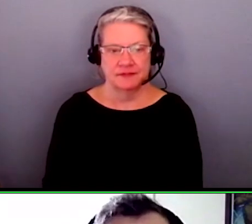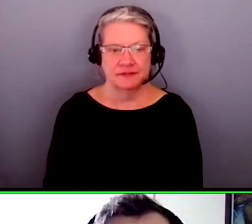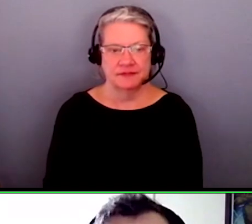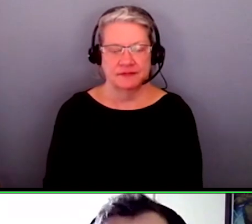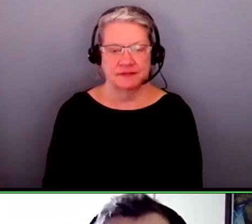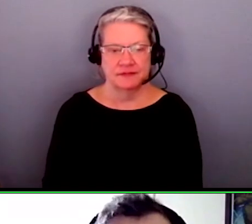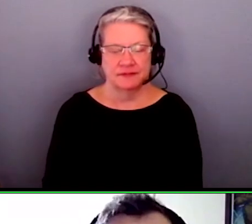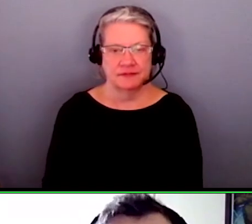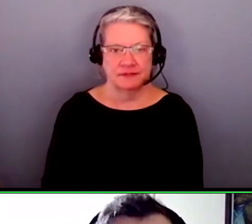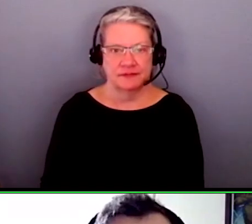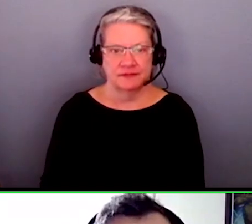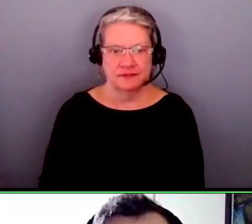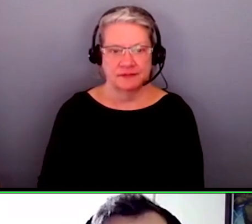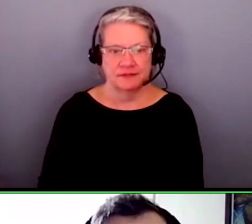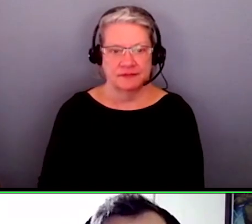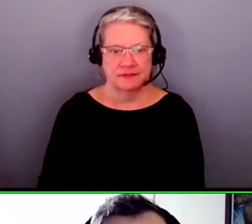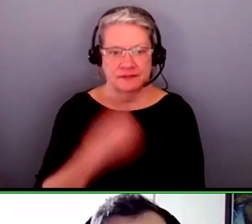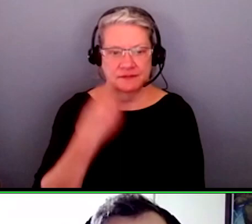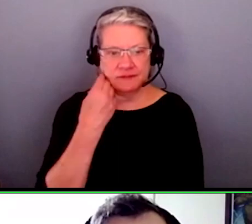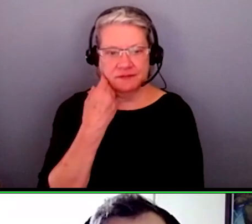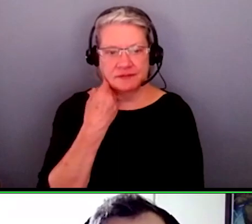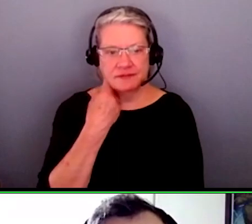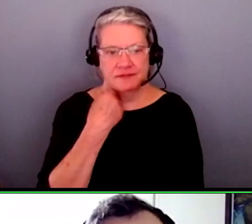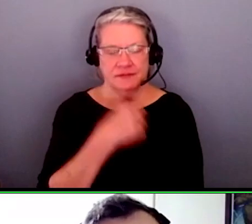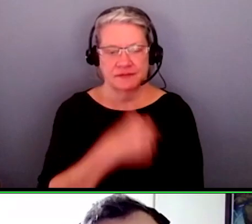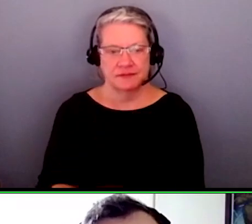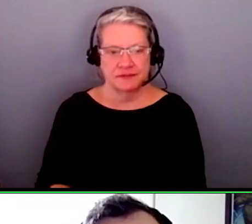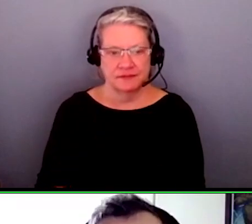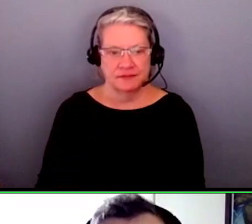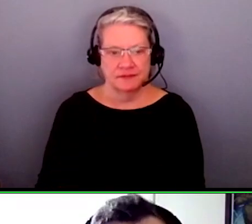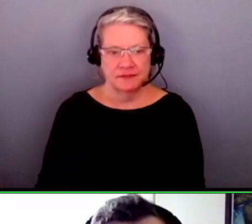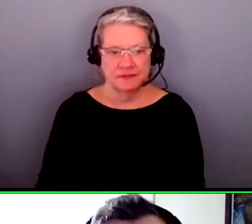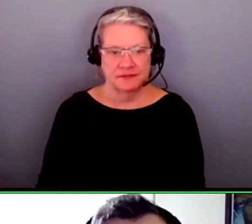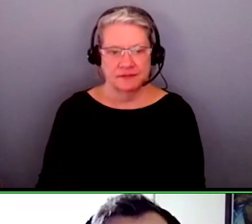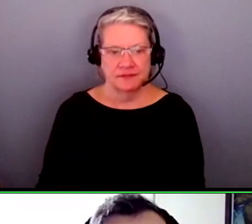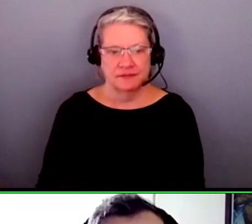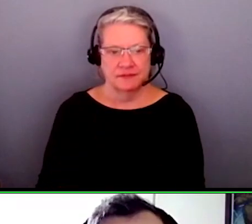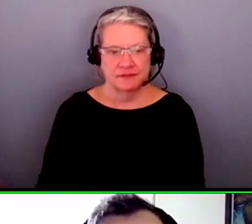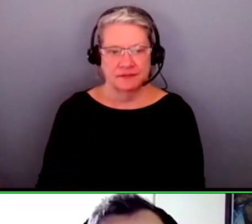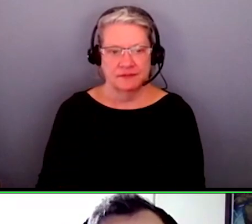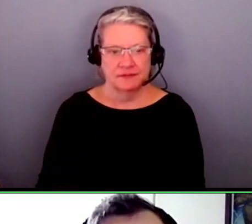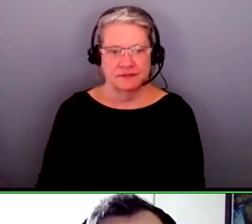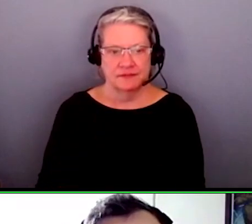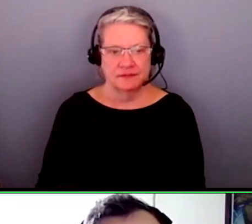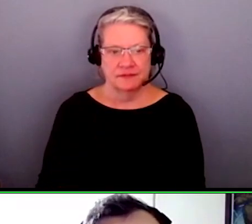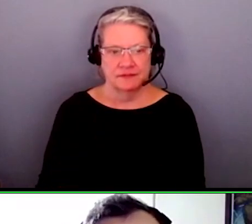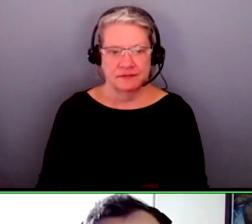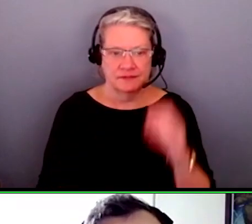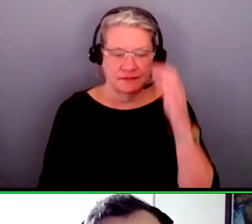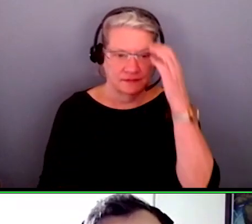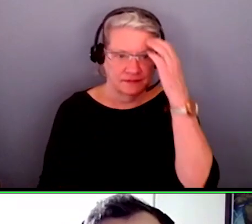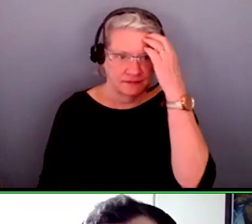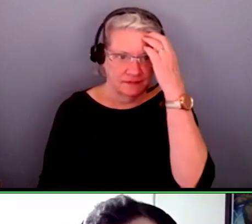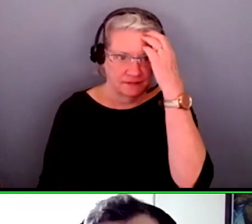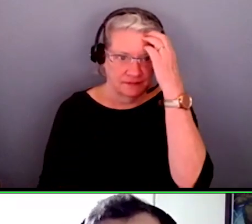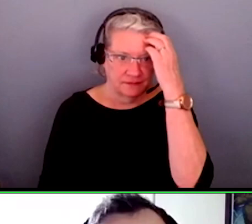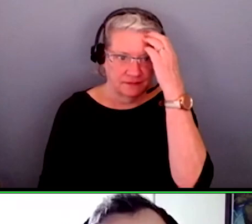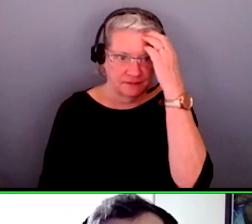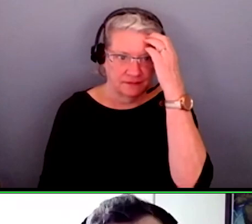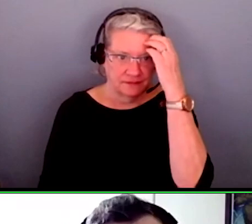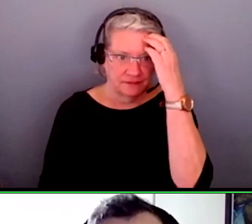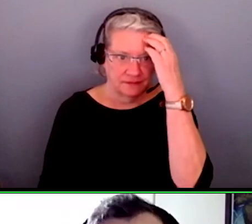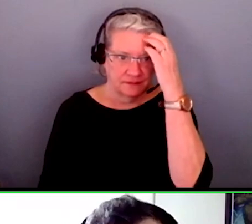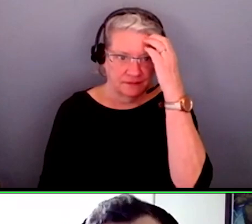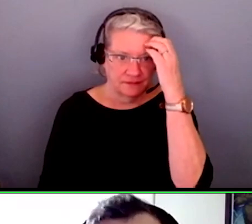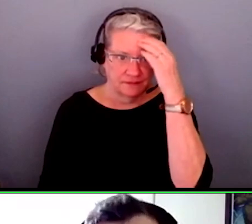how people are approaching work or overloaded